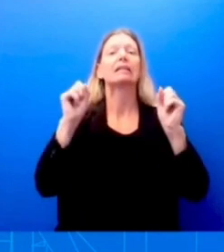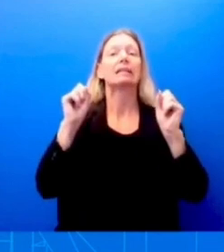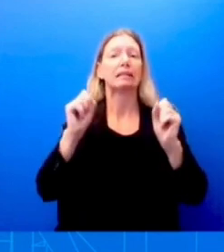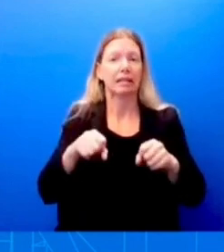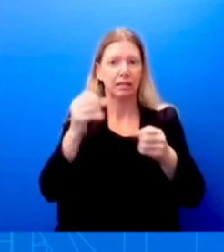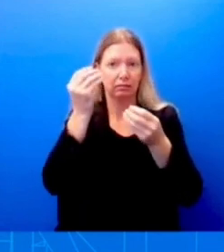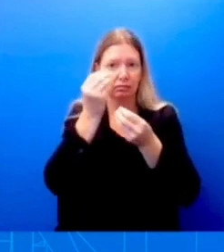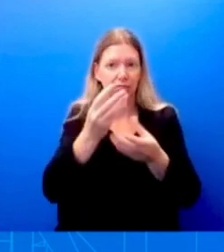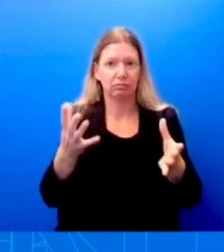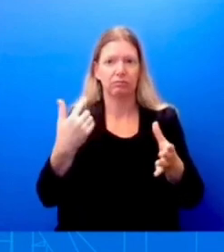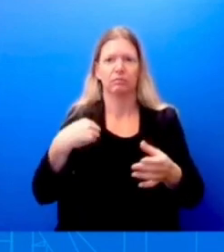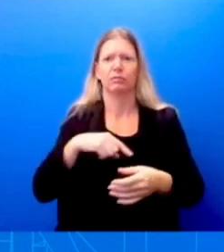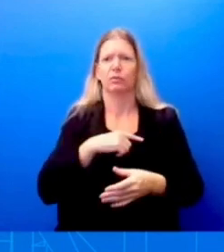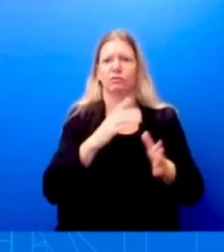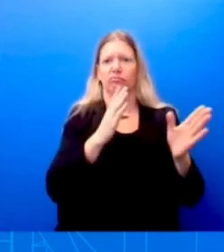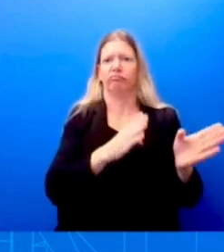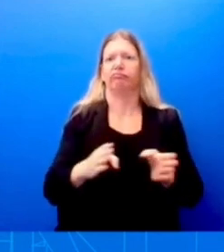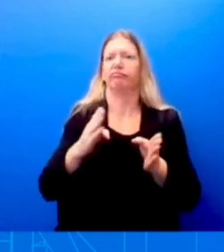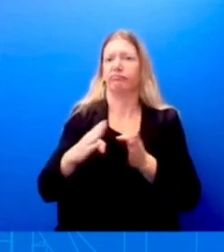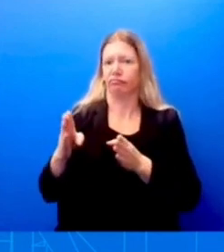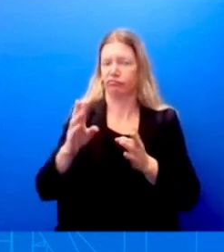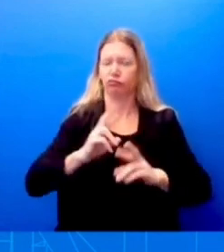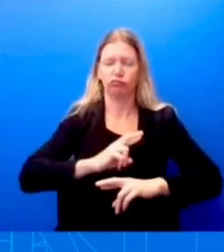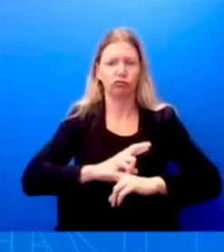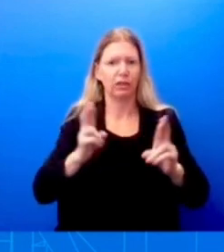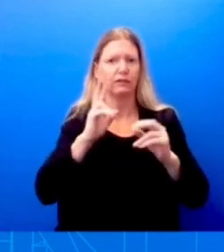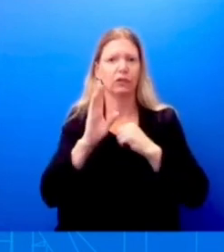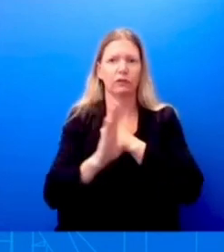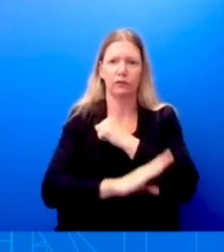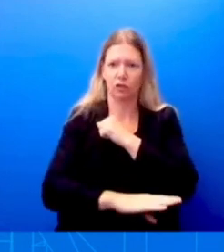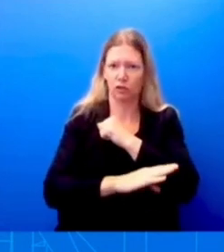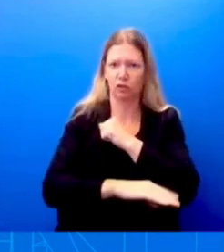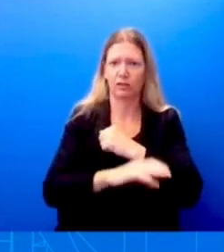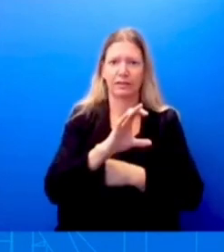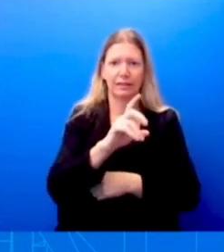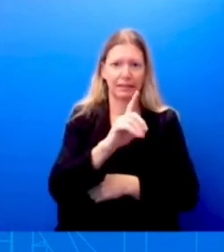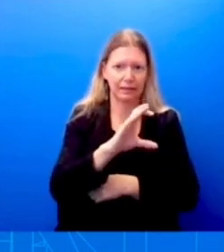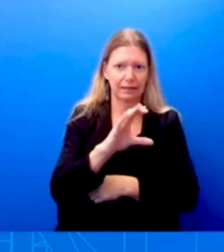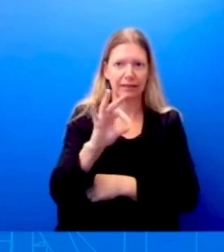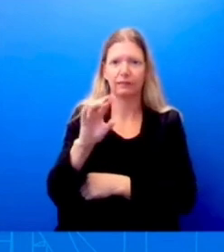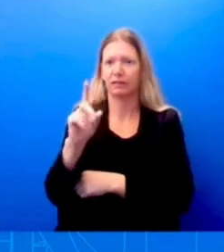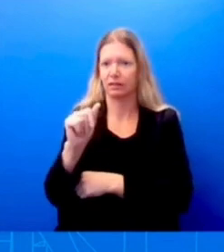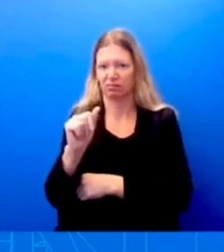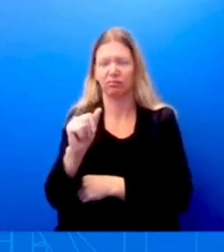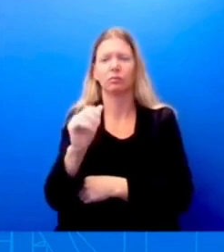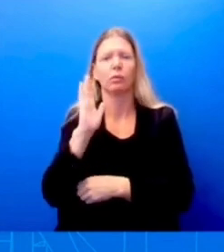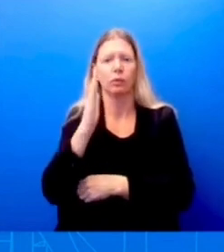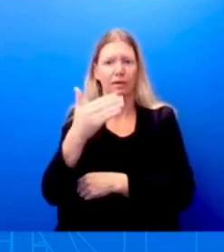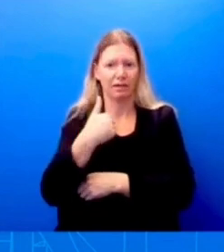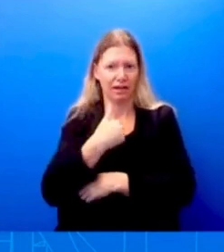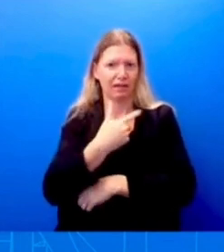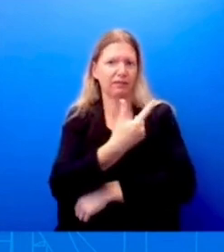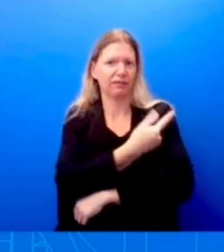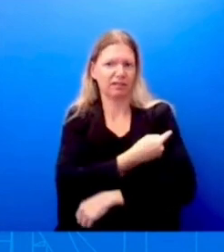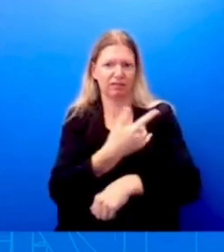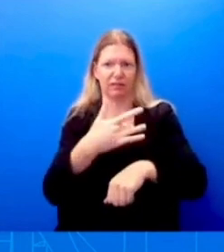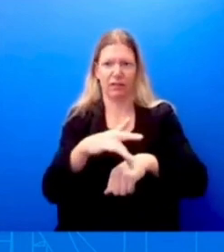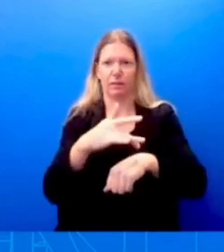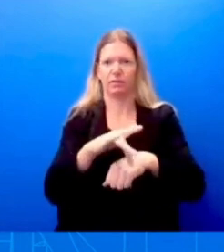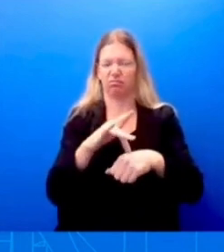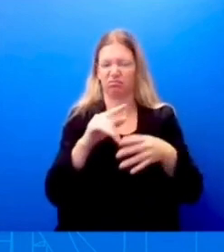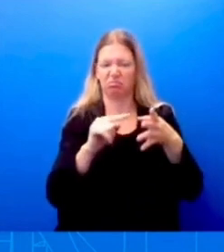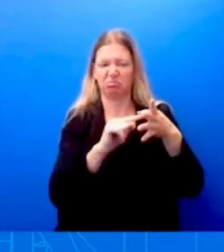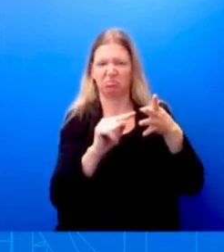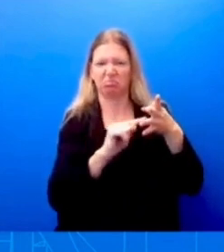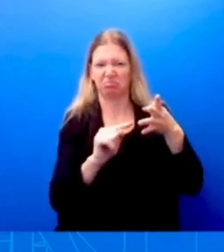CDC and FDA mentioned, that we will have vaccines available by mid-September. We are, we believe, we are in the strongest